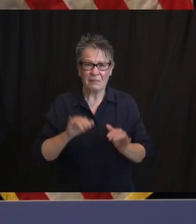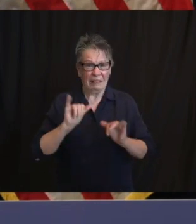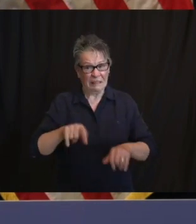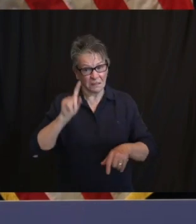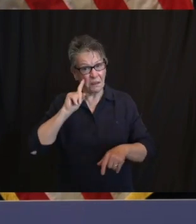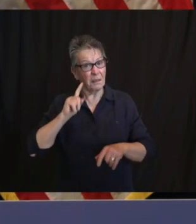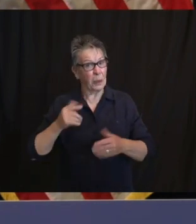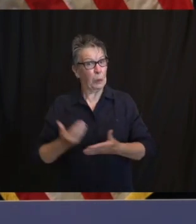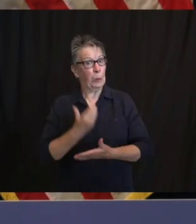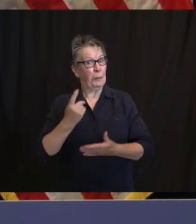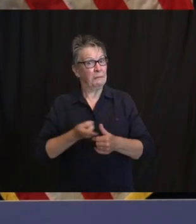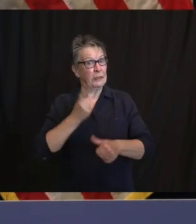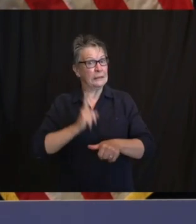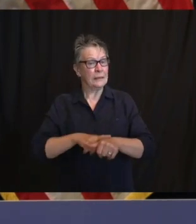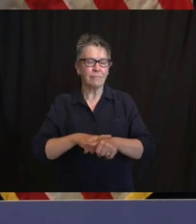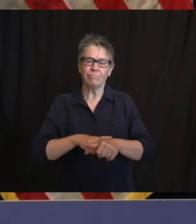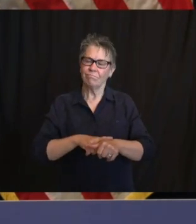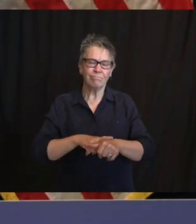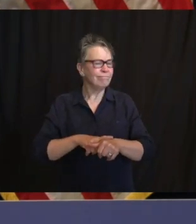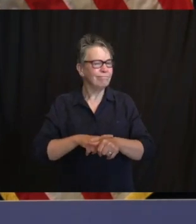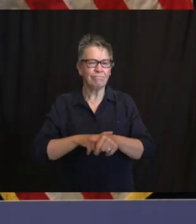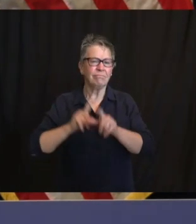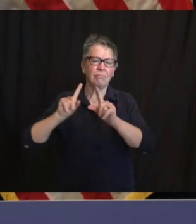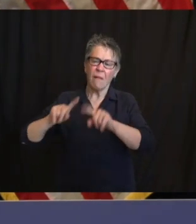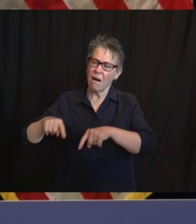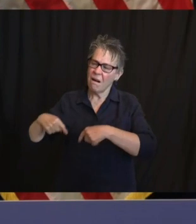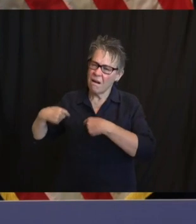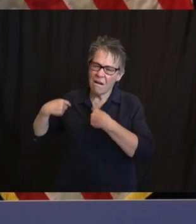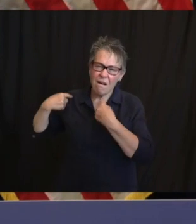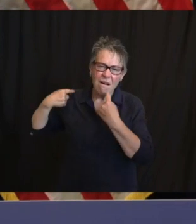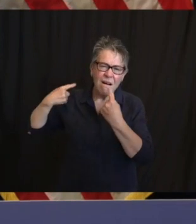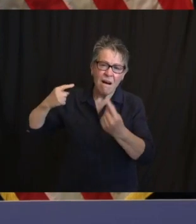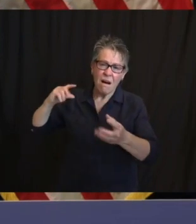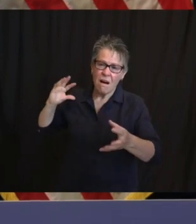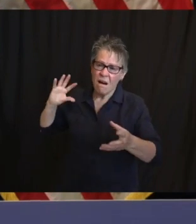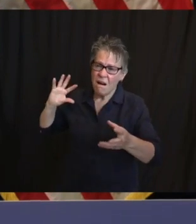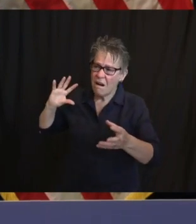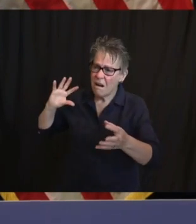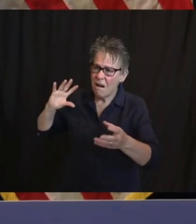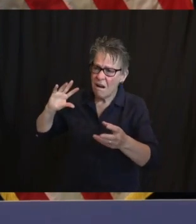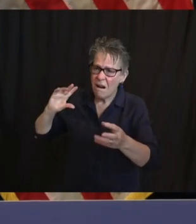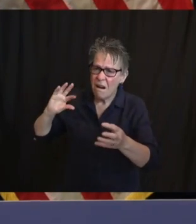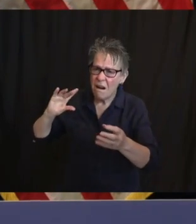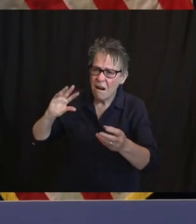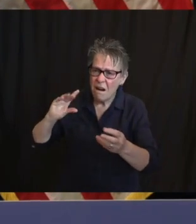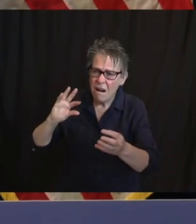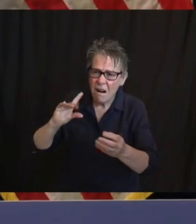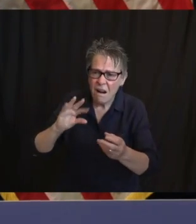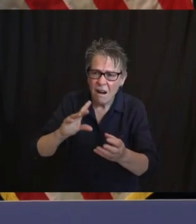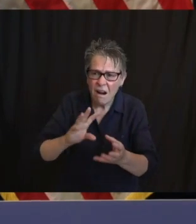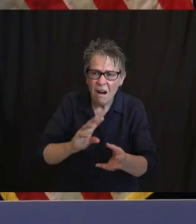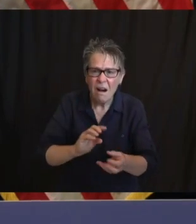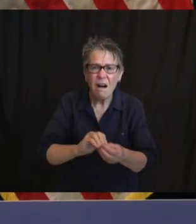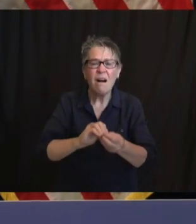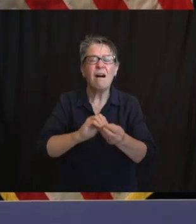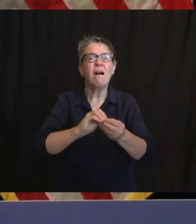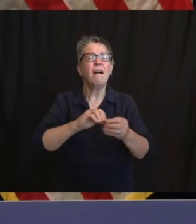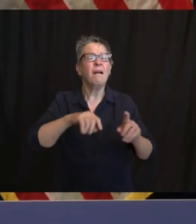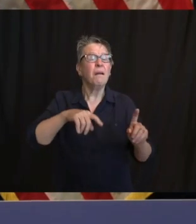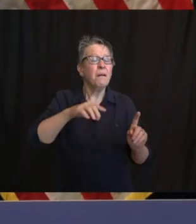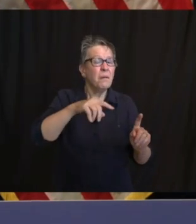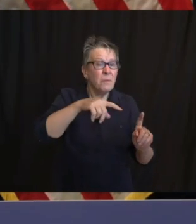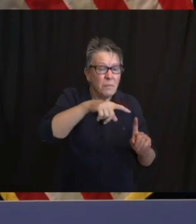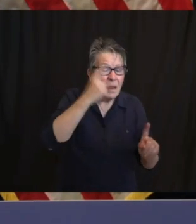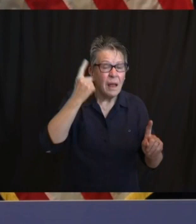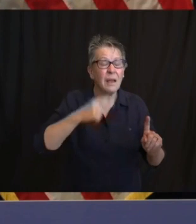exists here. It has held back generations of black and brown citizens and still threatens the generations yet to